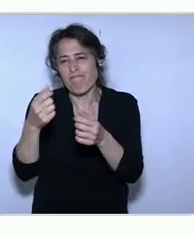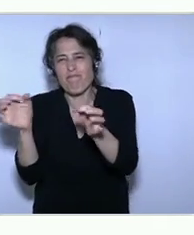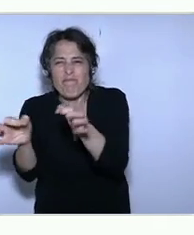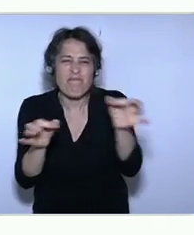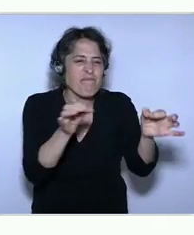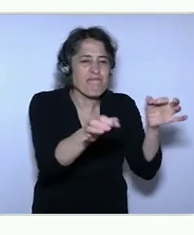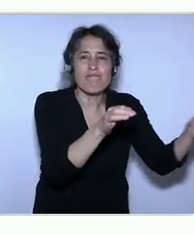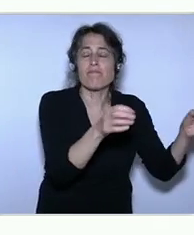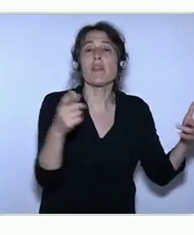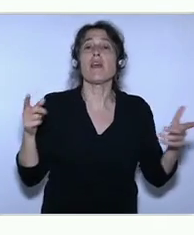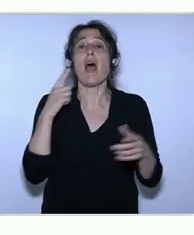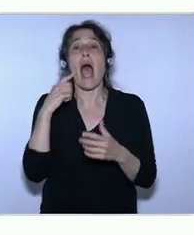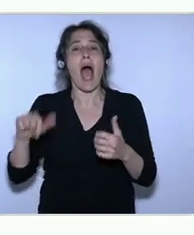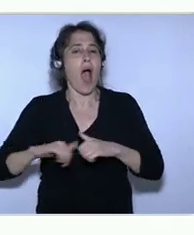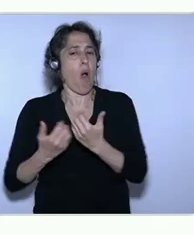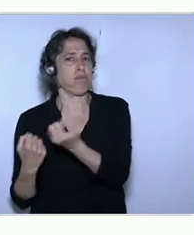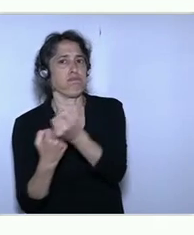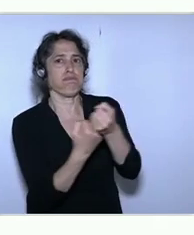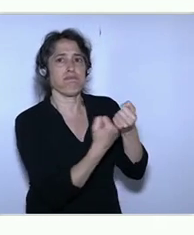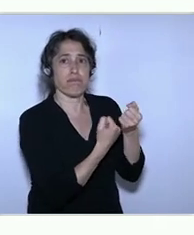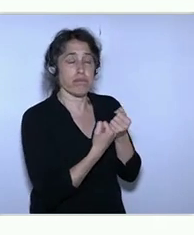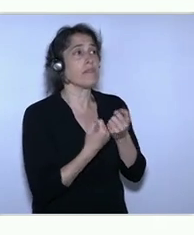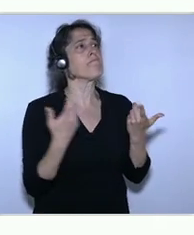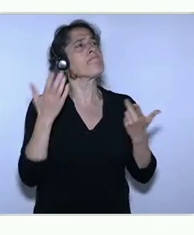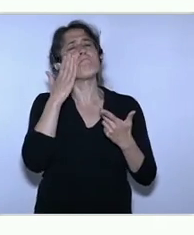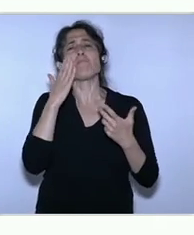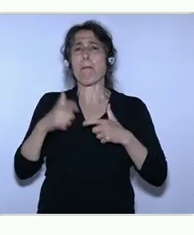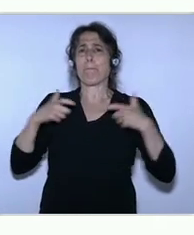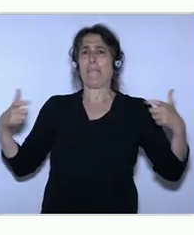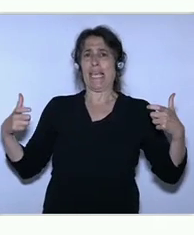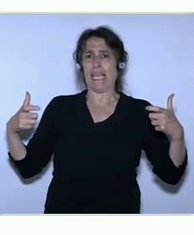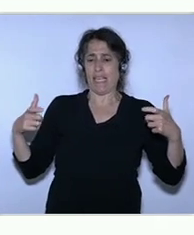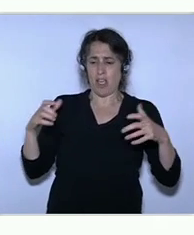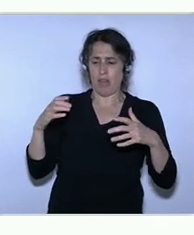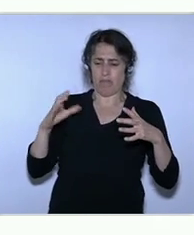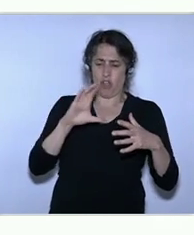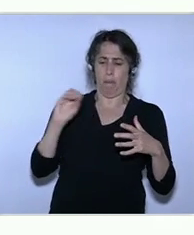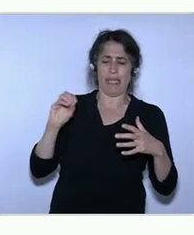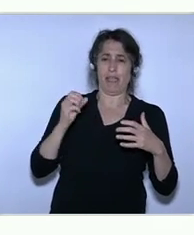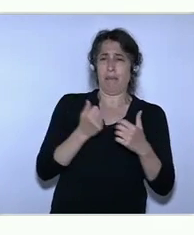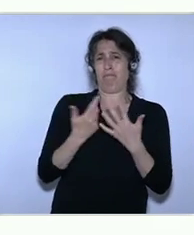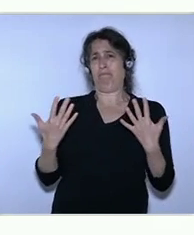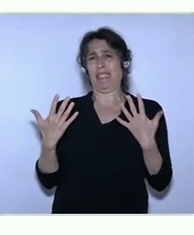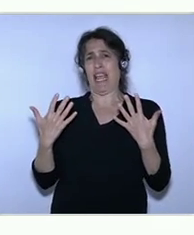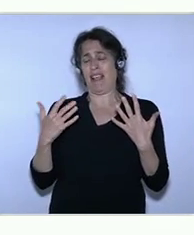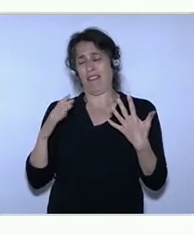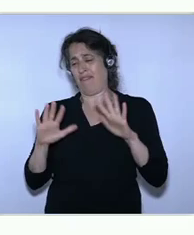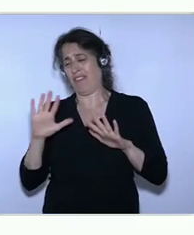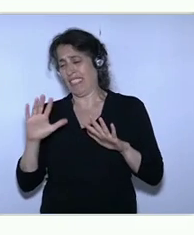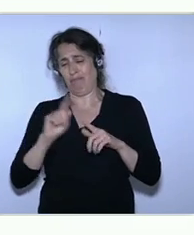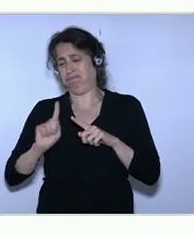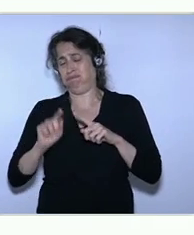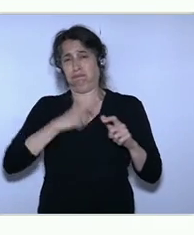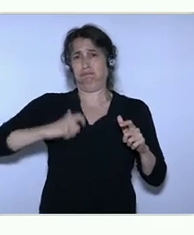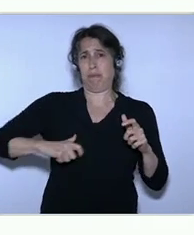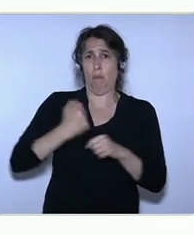hiring policies need to be much more robust. But a small startup will simply not hire the next person if it's too expensive to have